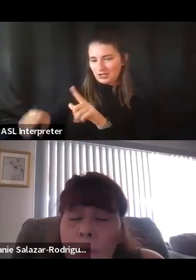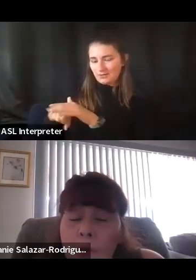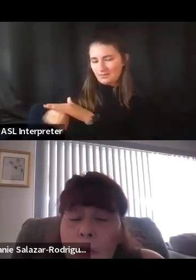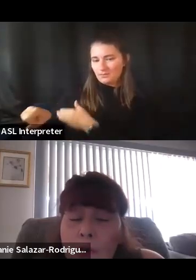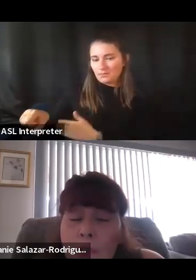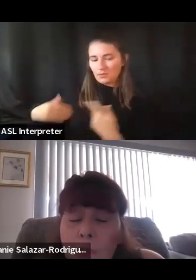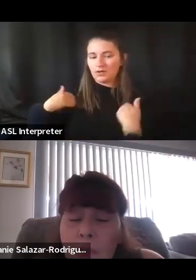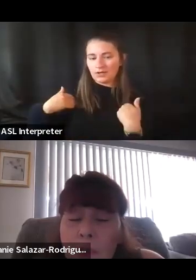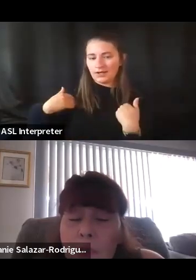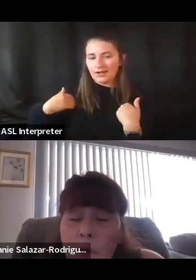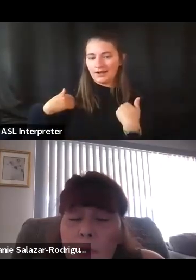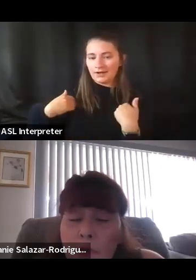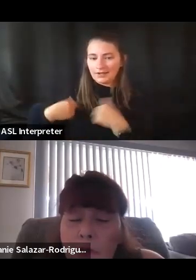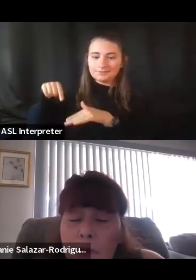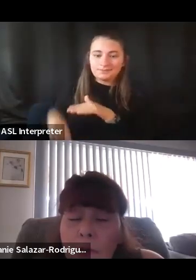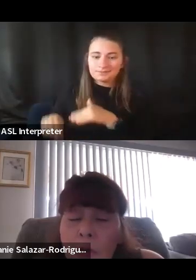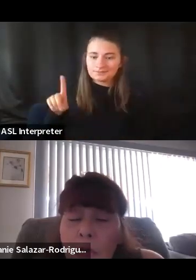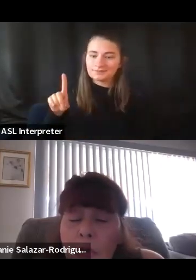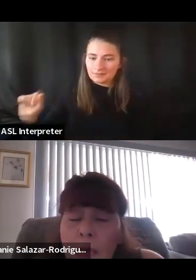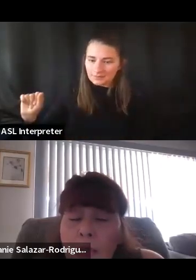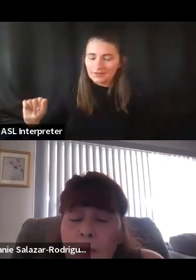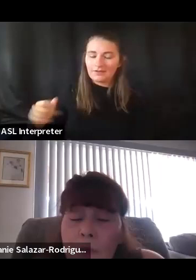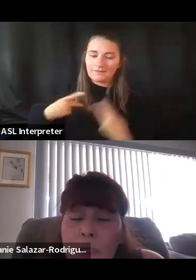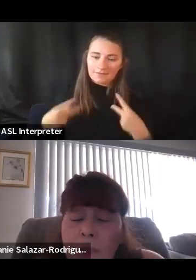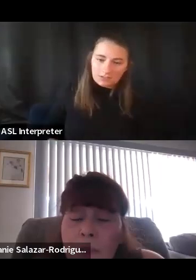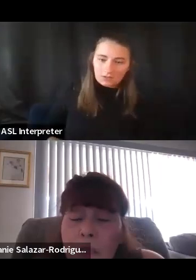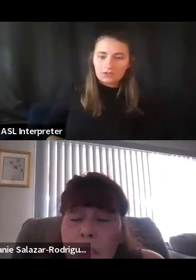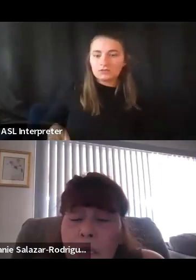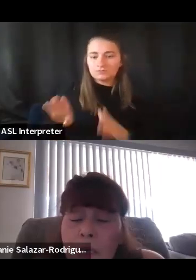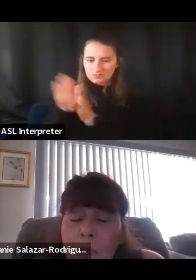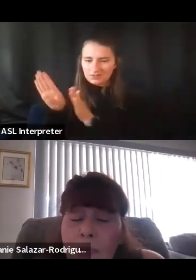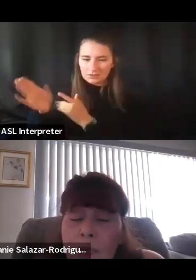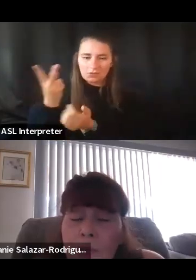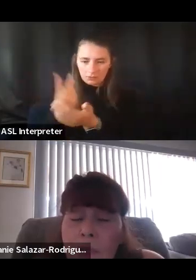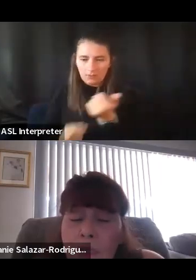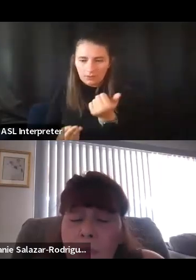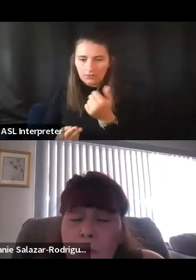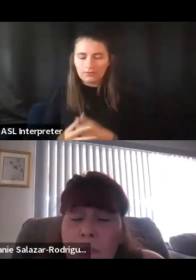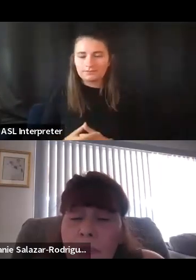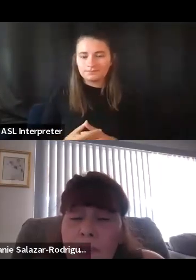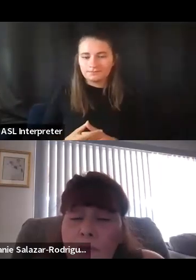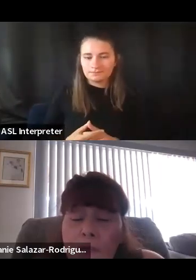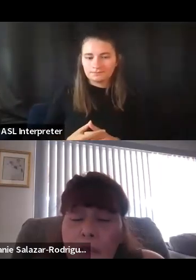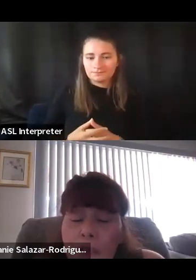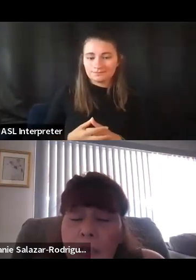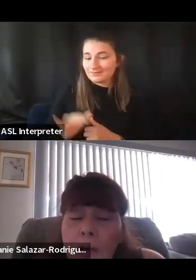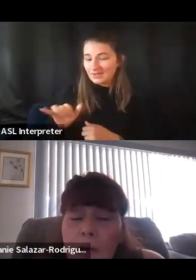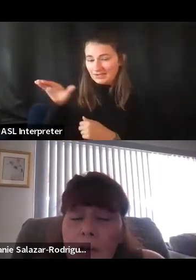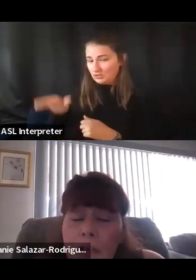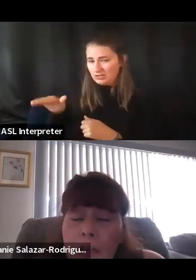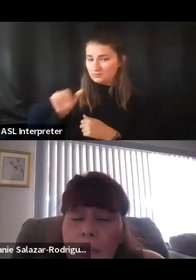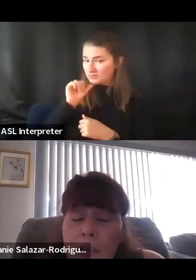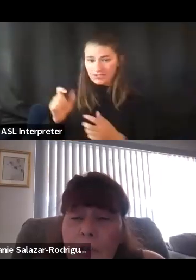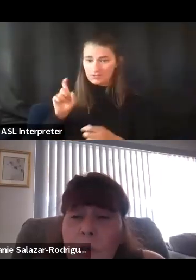with profound disabilities, both physical and developmental. Um, and she was not supposed to live at